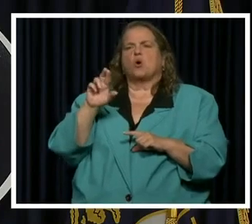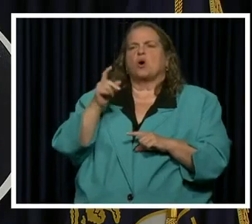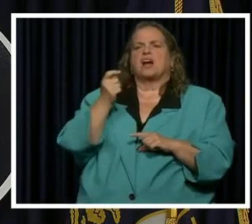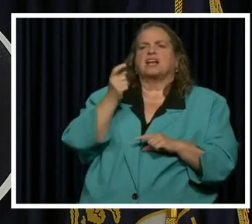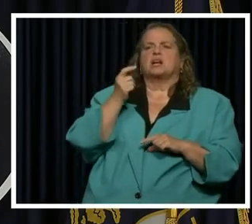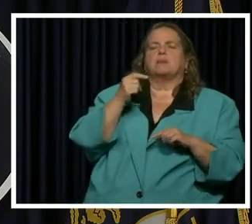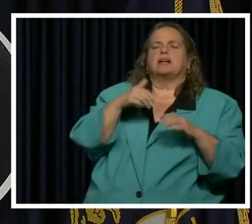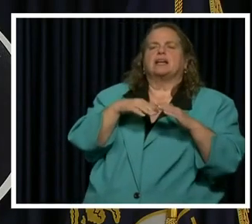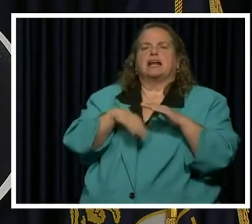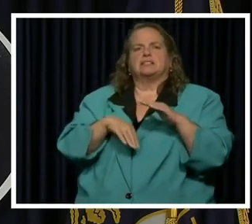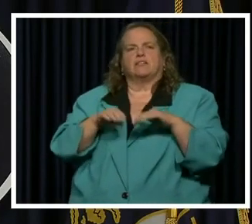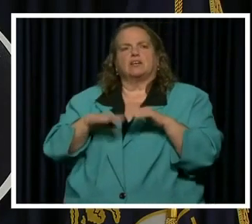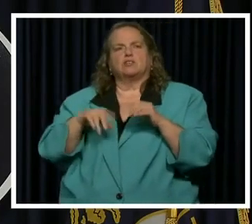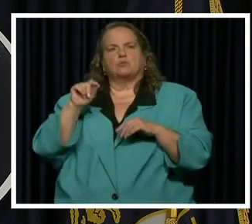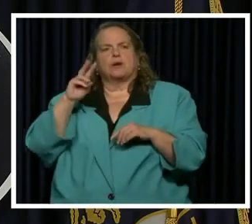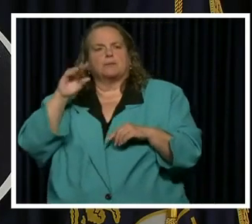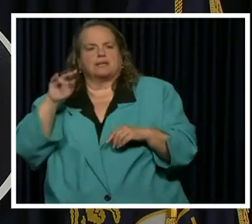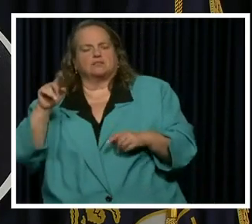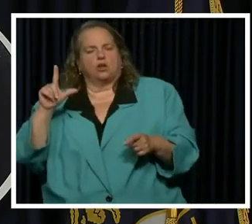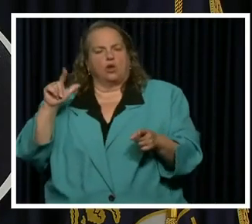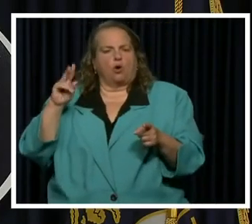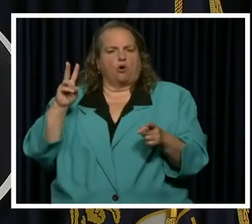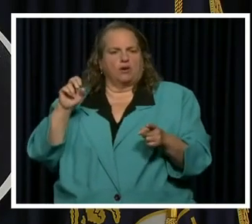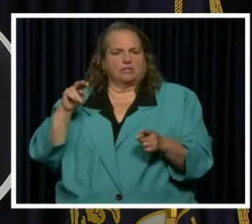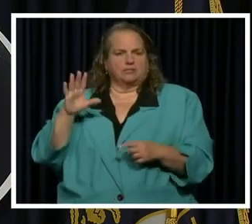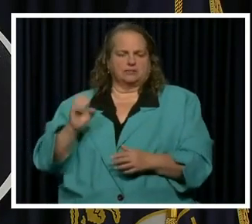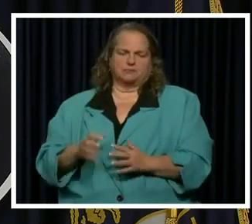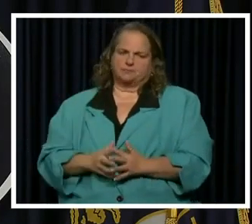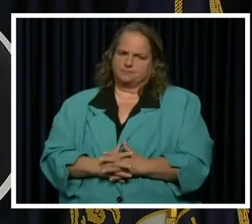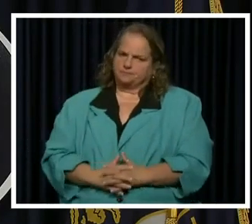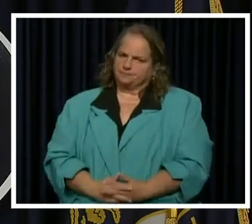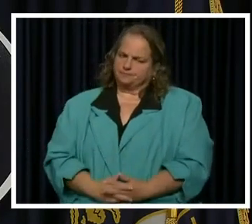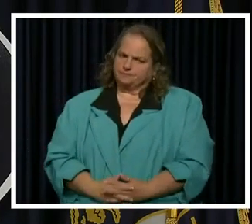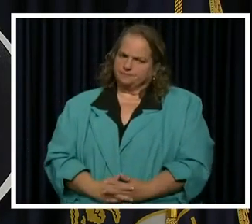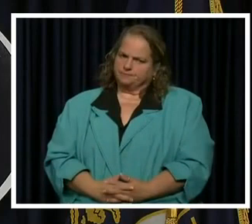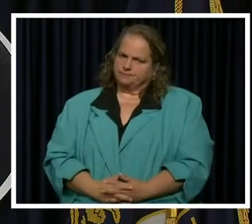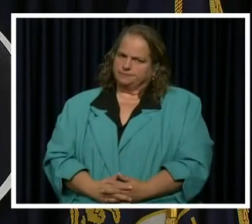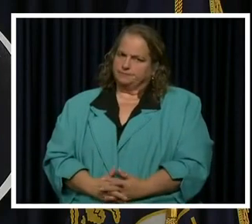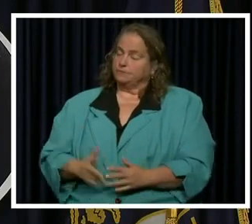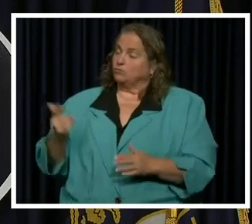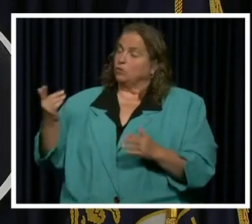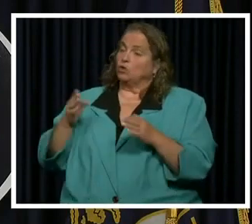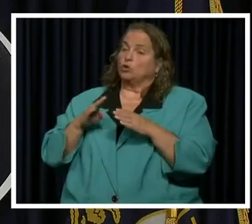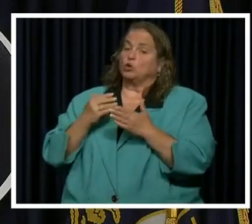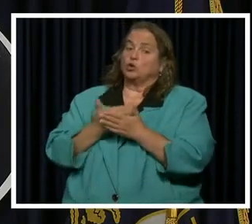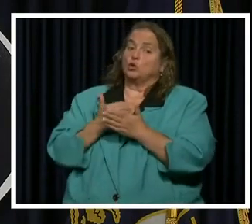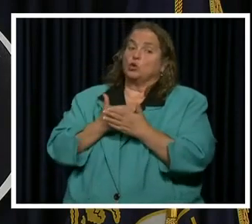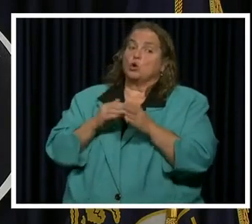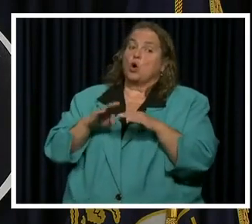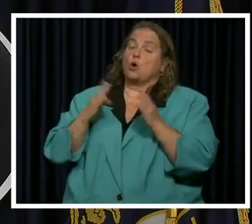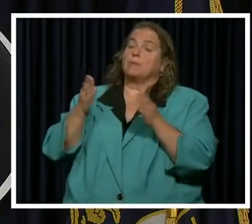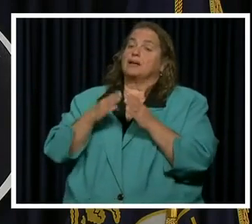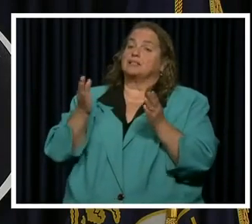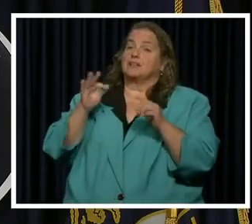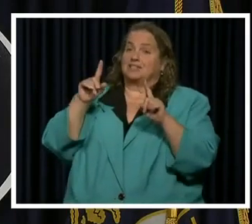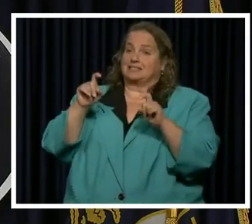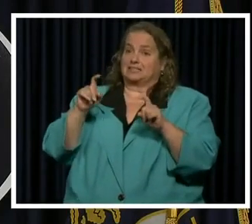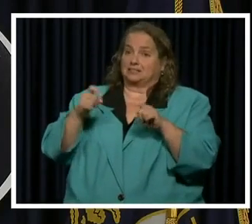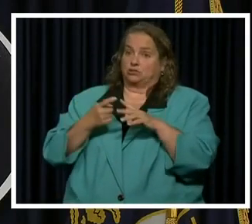little bit less. Why don't we start with you, Lawrence? The new openings that you mentioned today starting June 8th. What